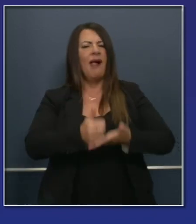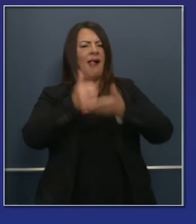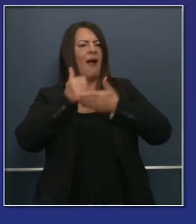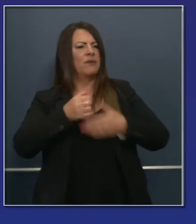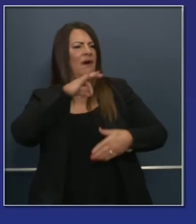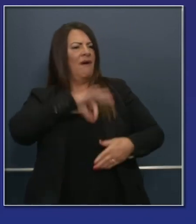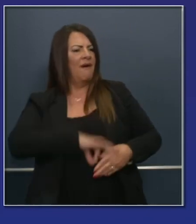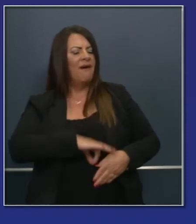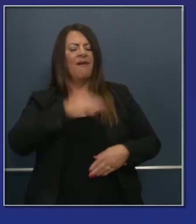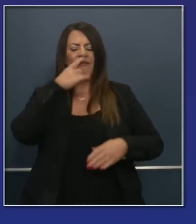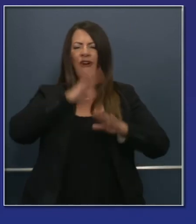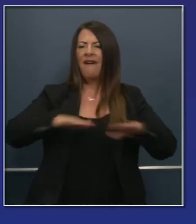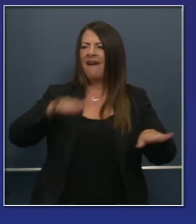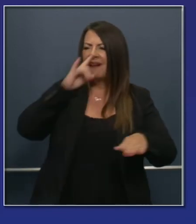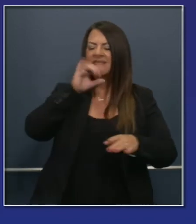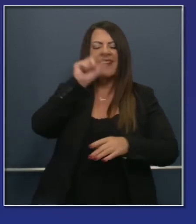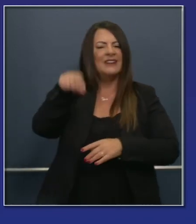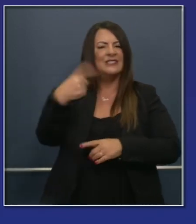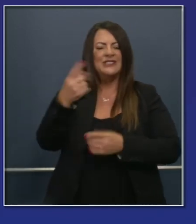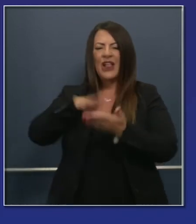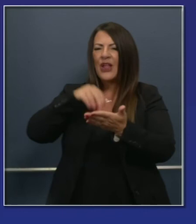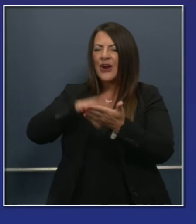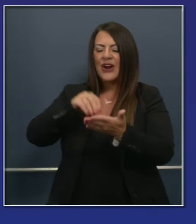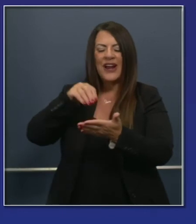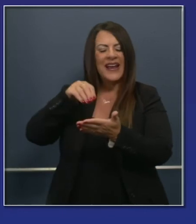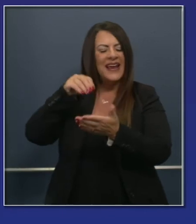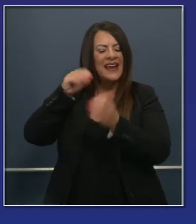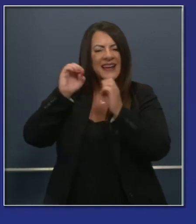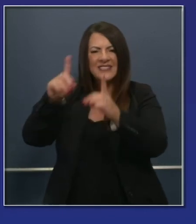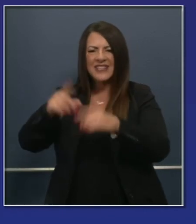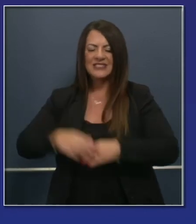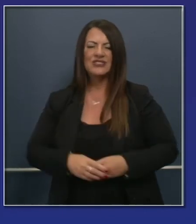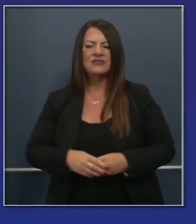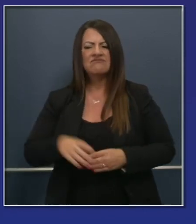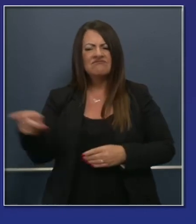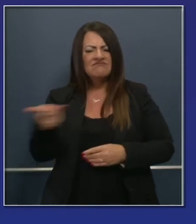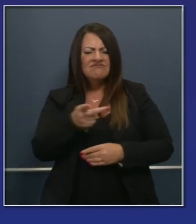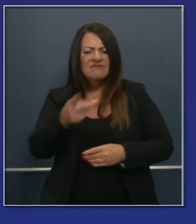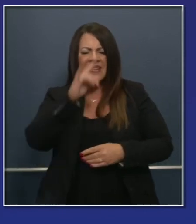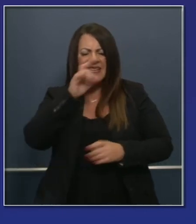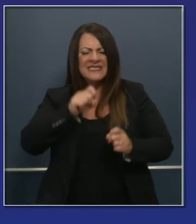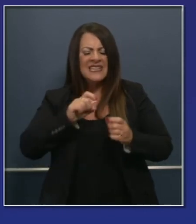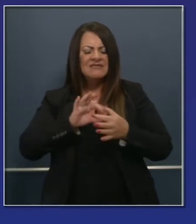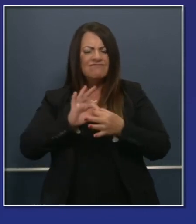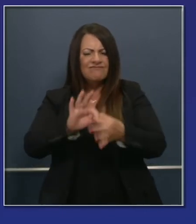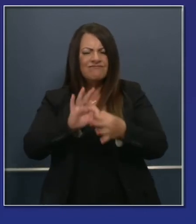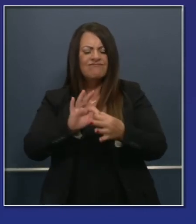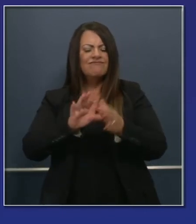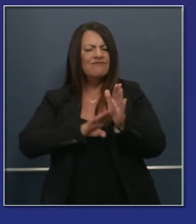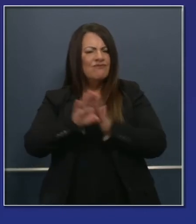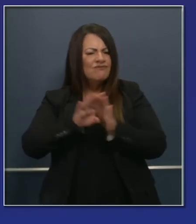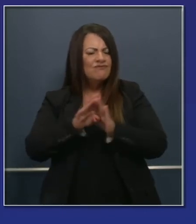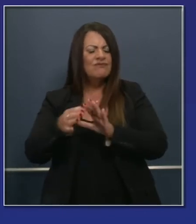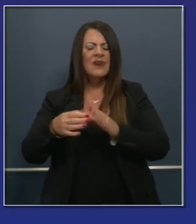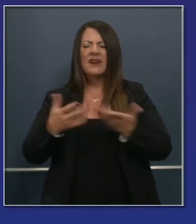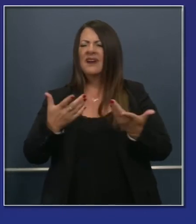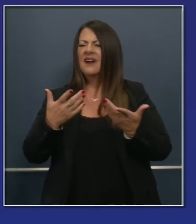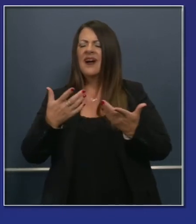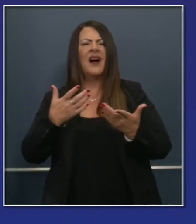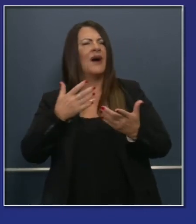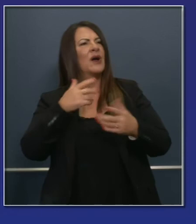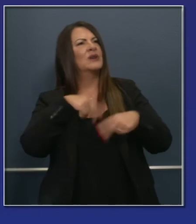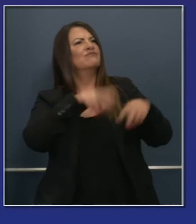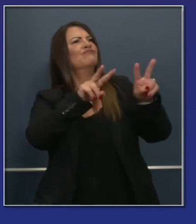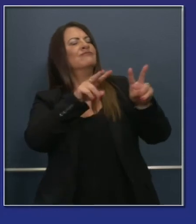are self-evident the need to develop relationships develop connections to be inspired by a teacher or a magical